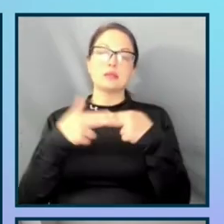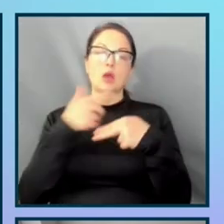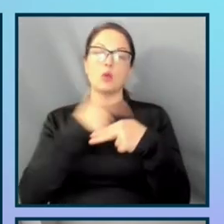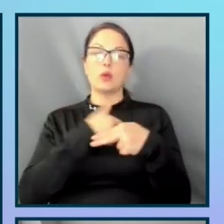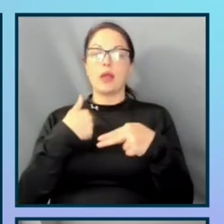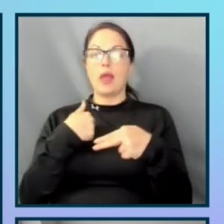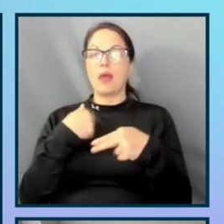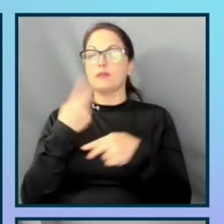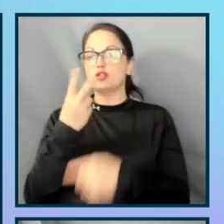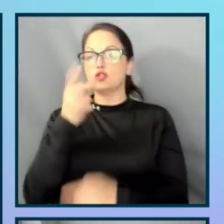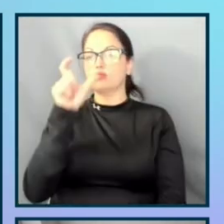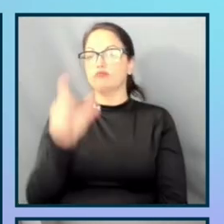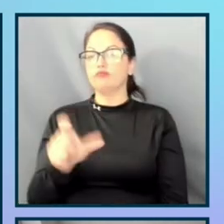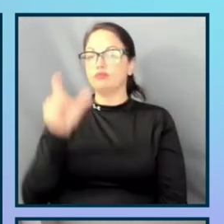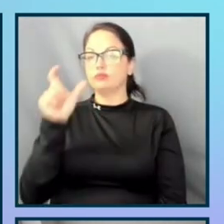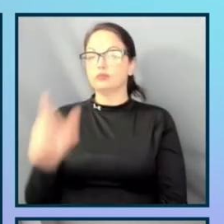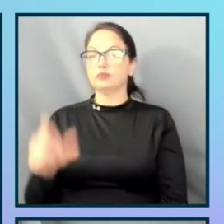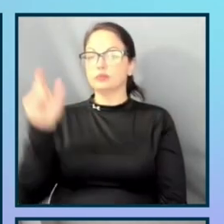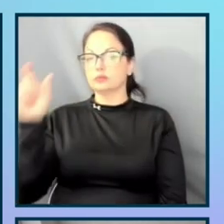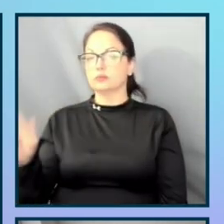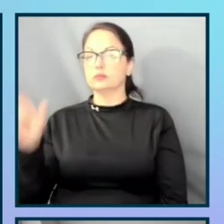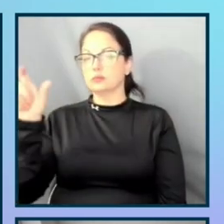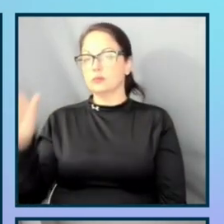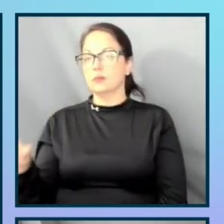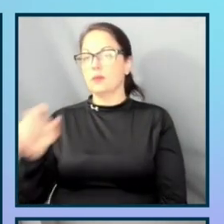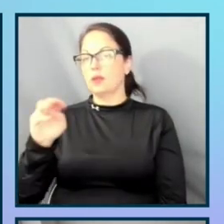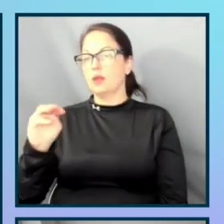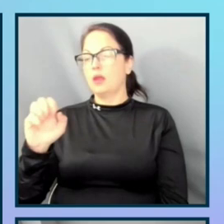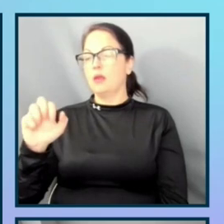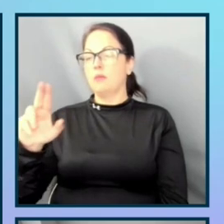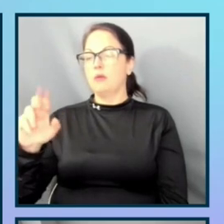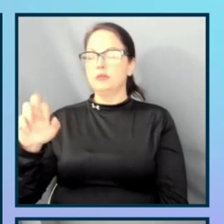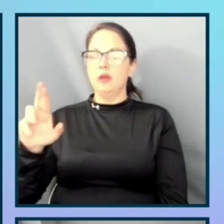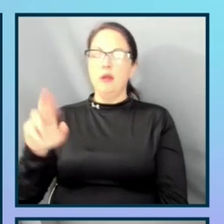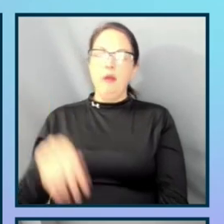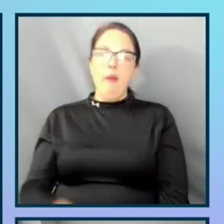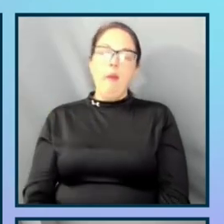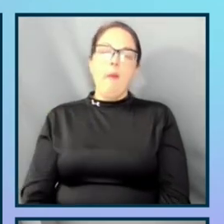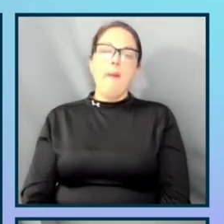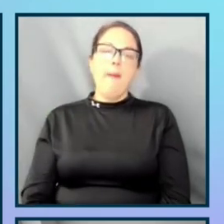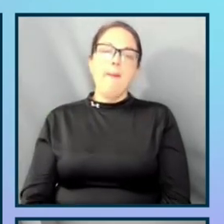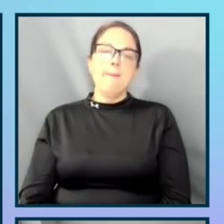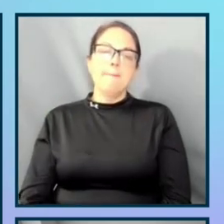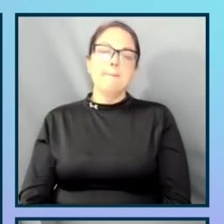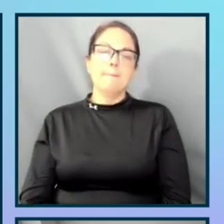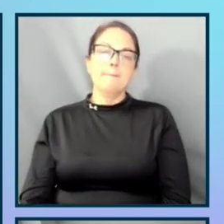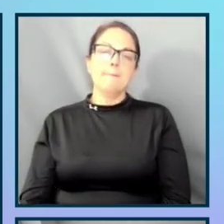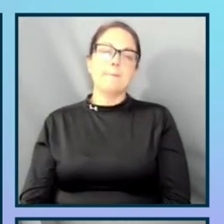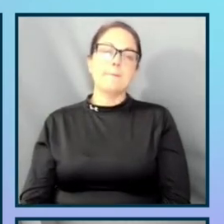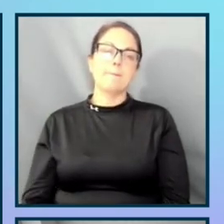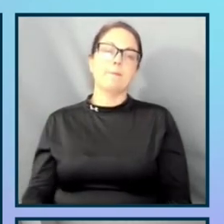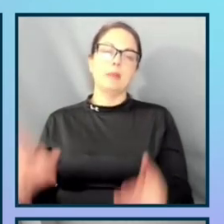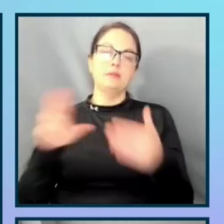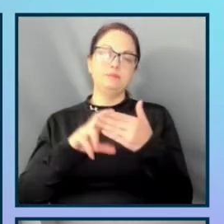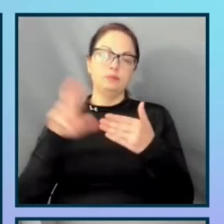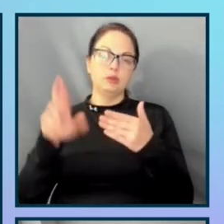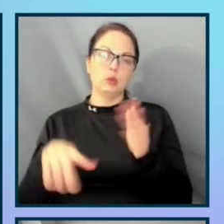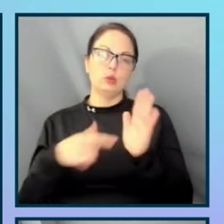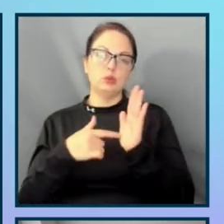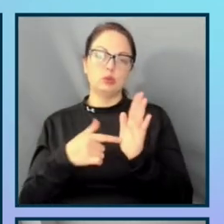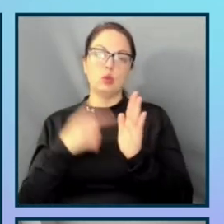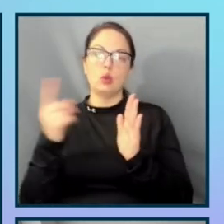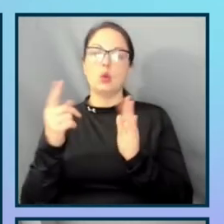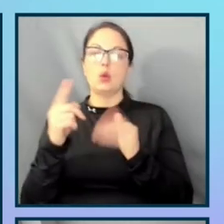survey run by Mercer, an asset management firm. The results show about 70% of